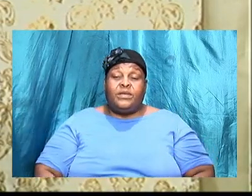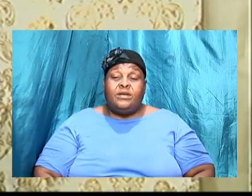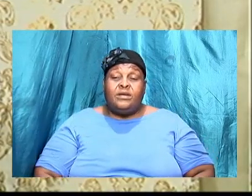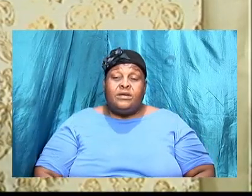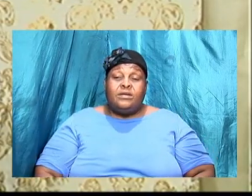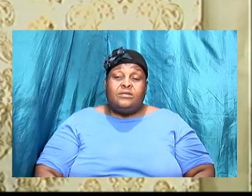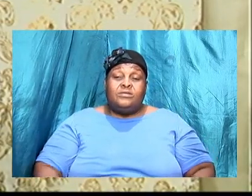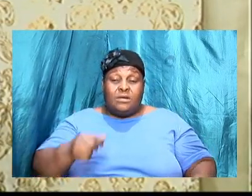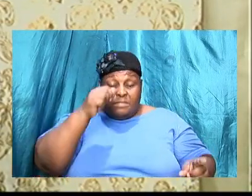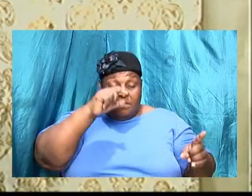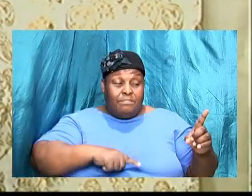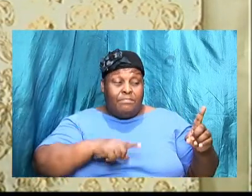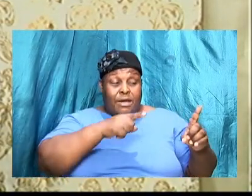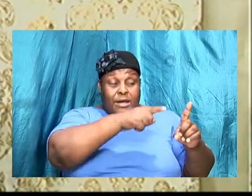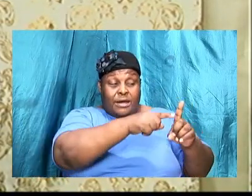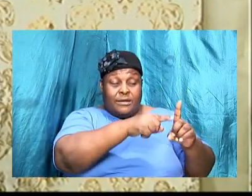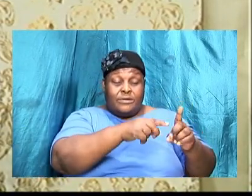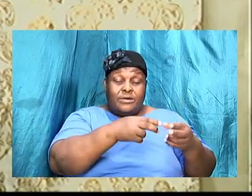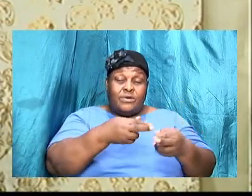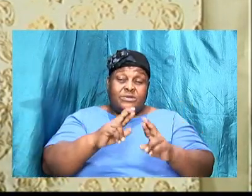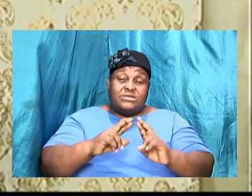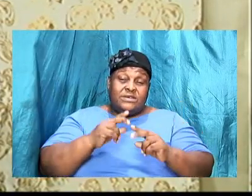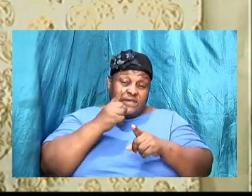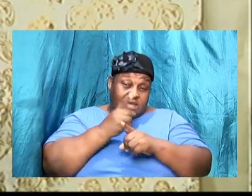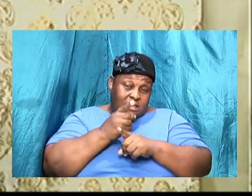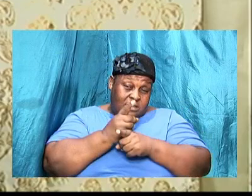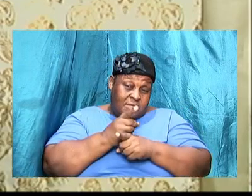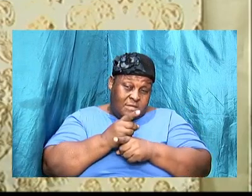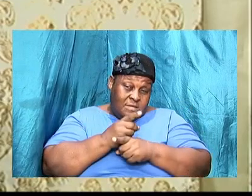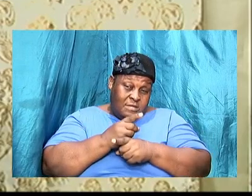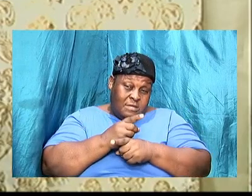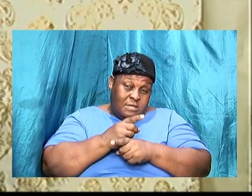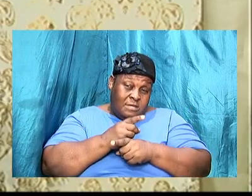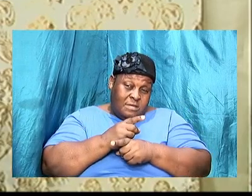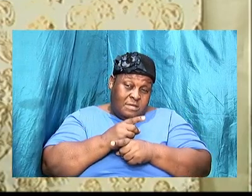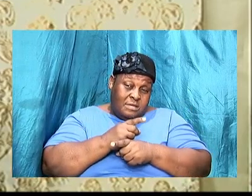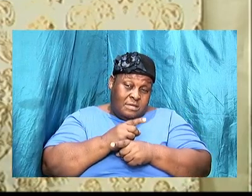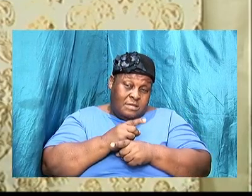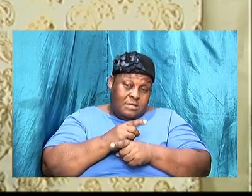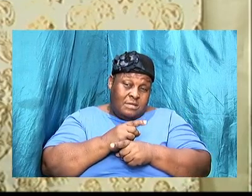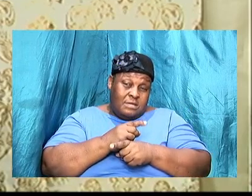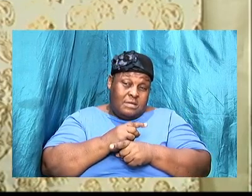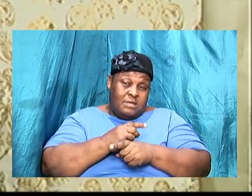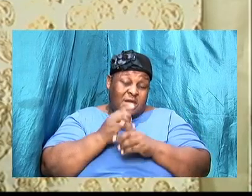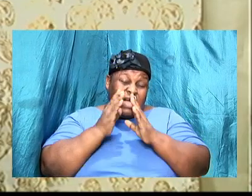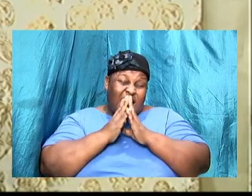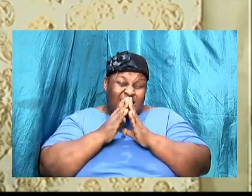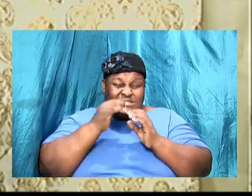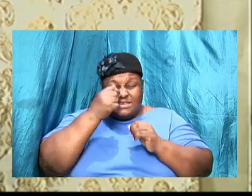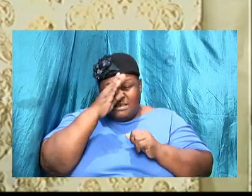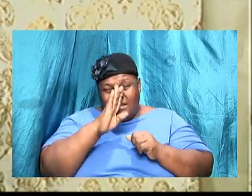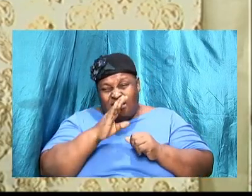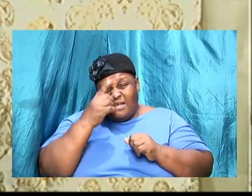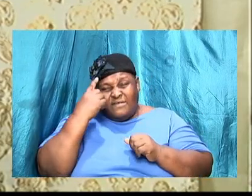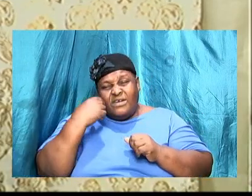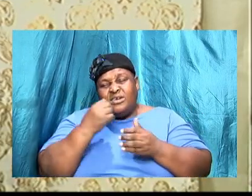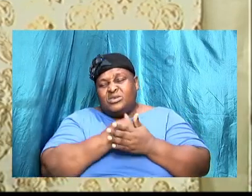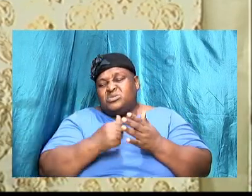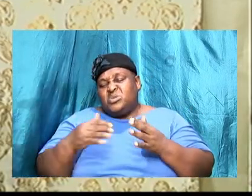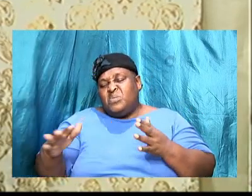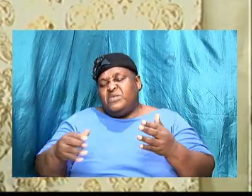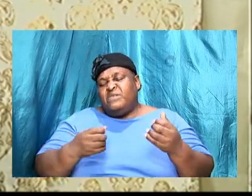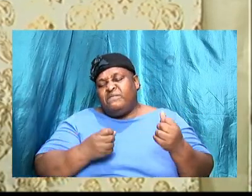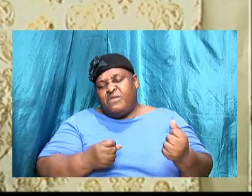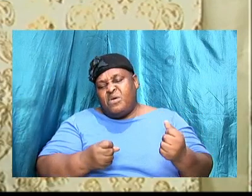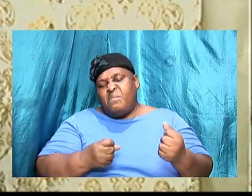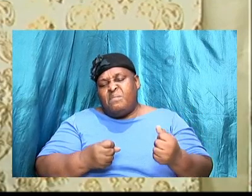by the fleece so we term the prier as a fleece prier but really we ask in God for something tangible or we ask in God